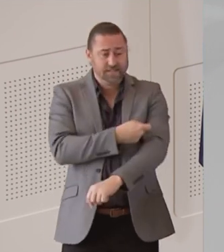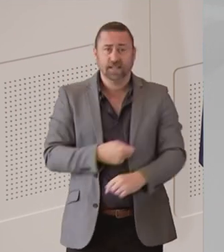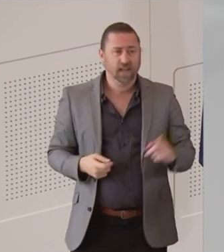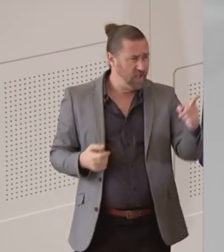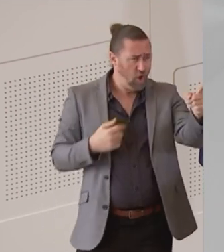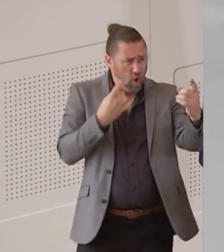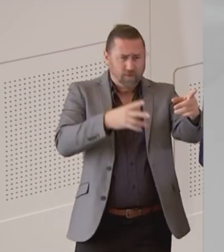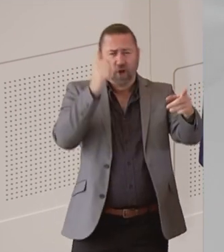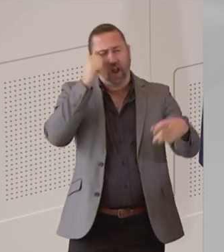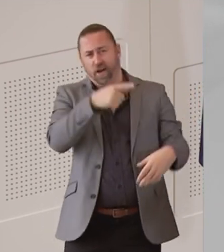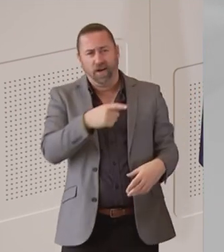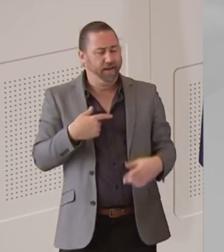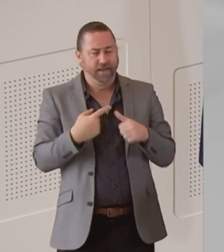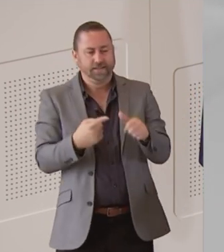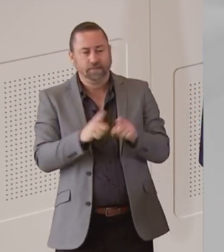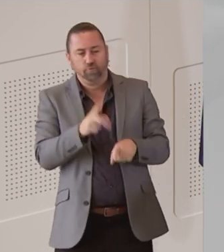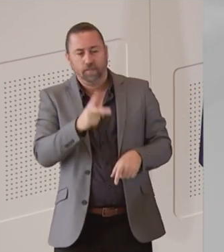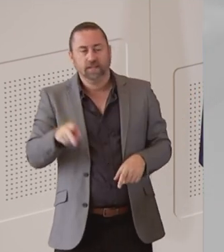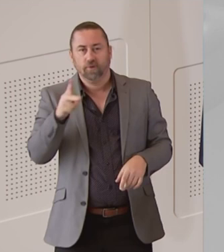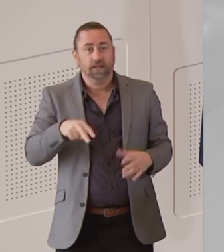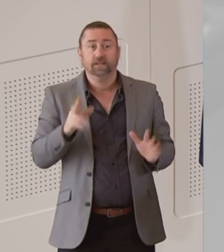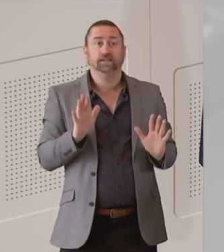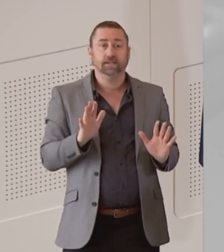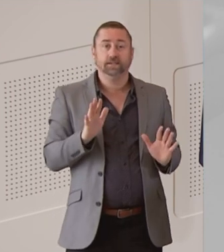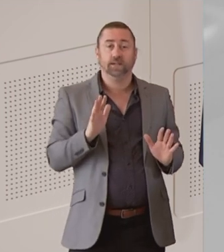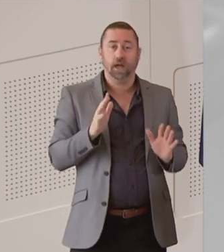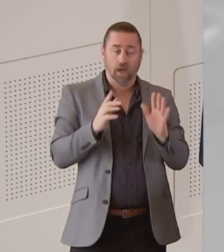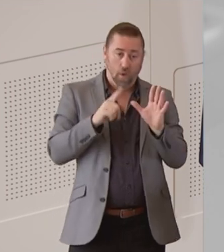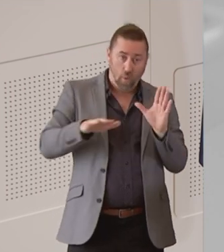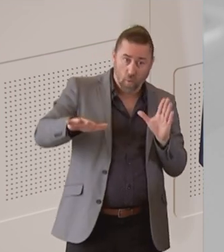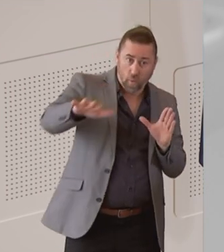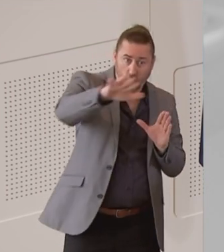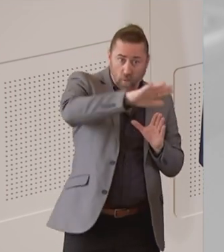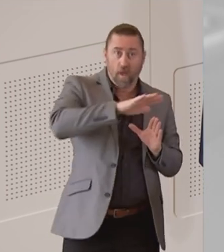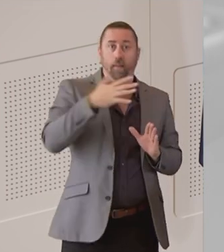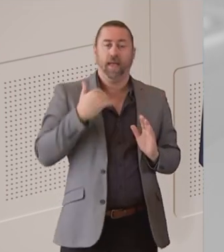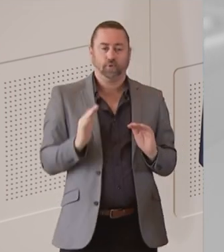worked through. That's all being worked through. Everyone needs to be, every eligible person needs to be offered the vaccine. the high vaccination